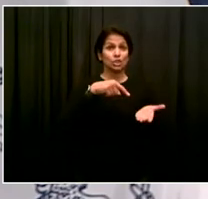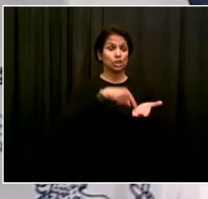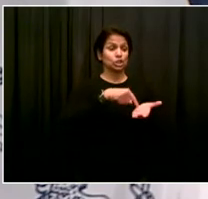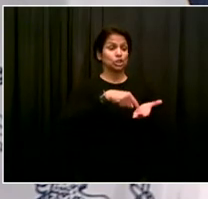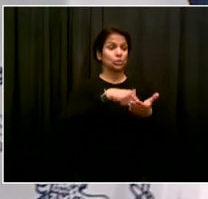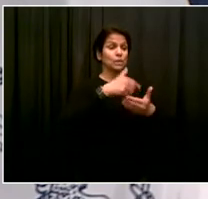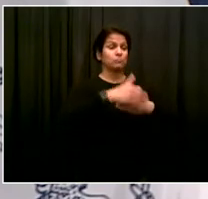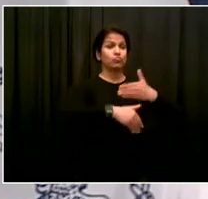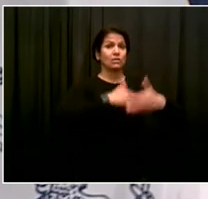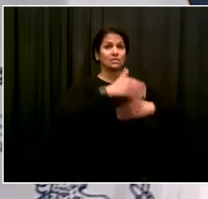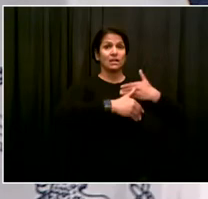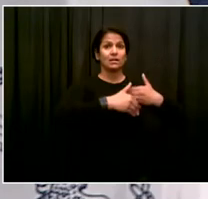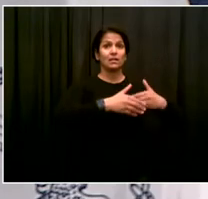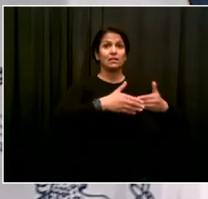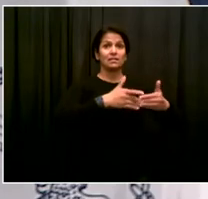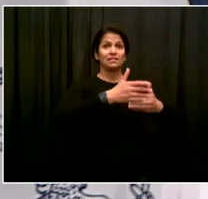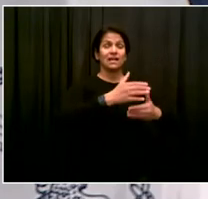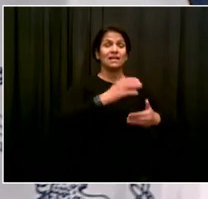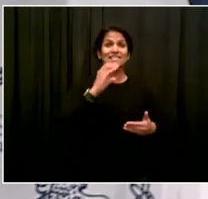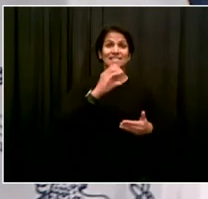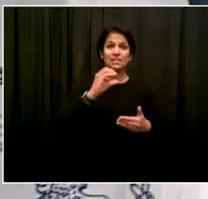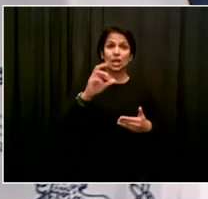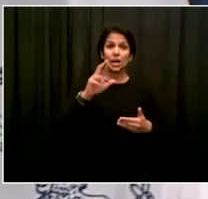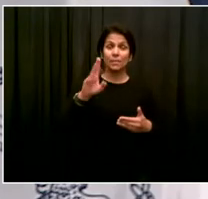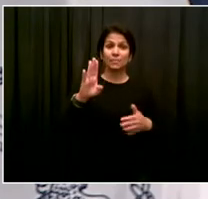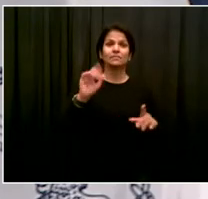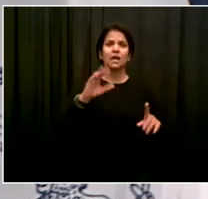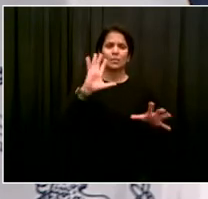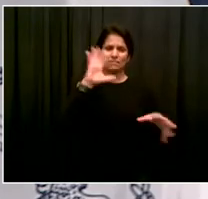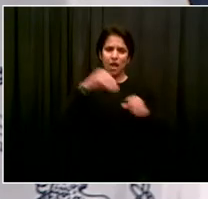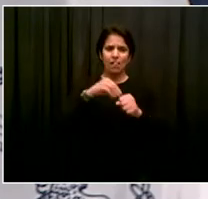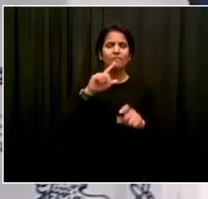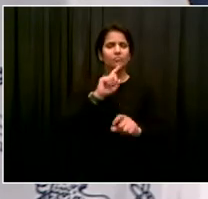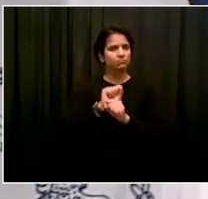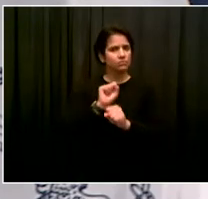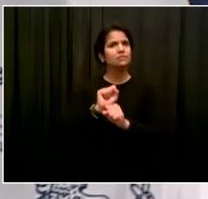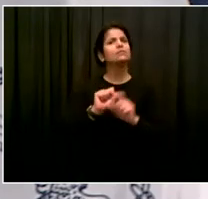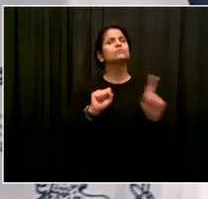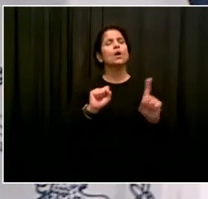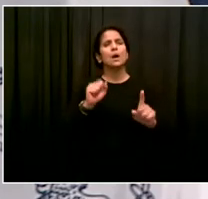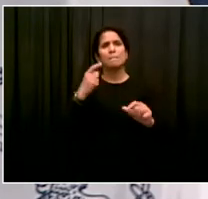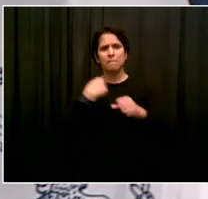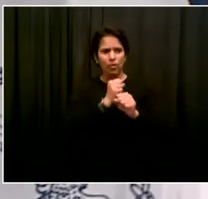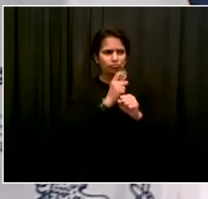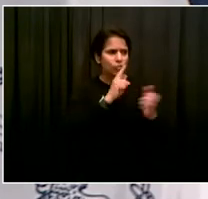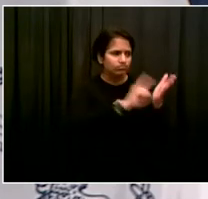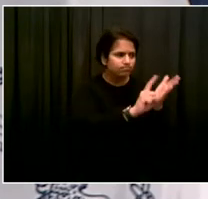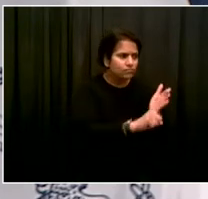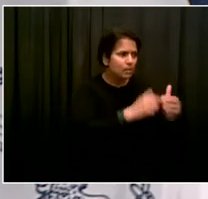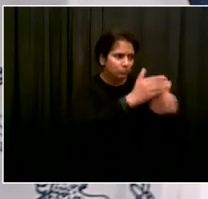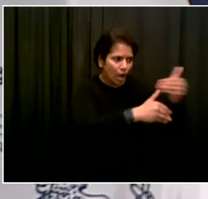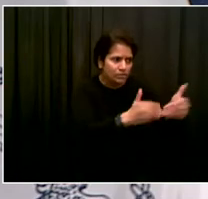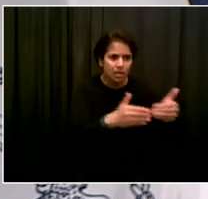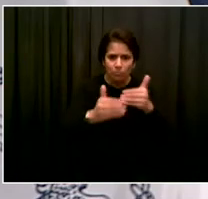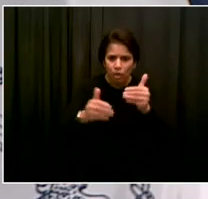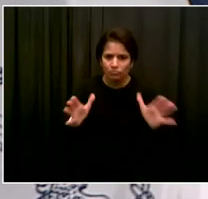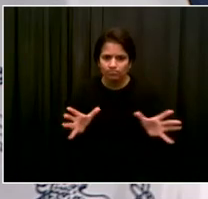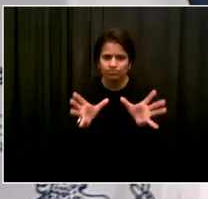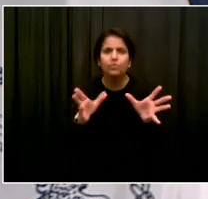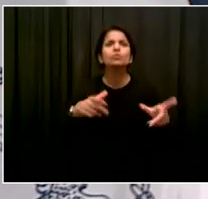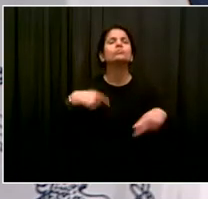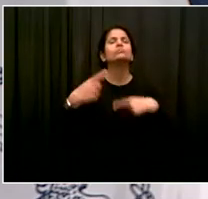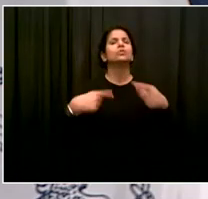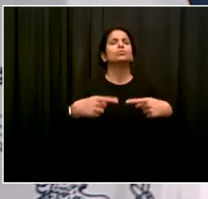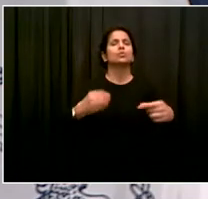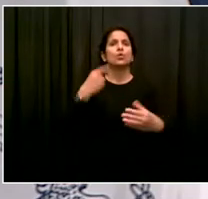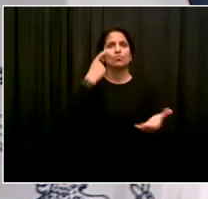it, and they are. That is moving forward. So I just think we've got to recognize that the things we all want to